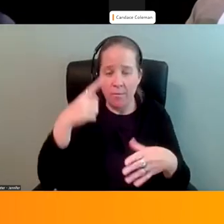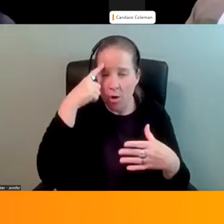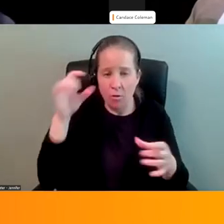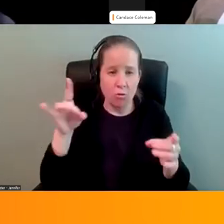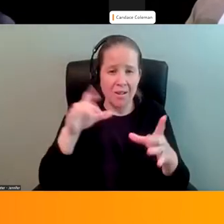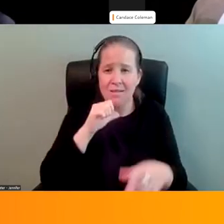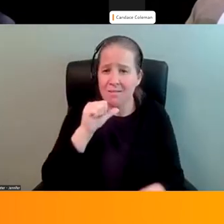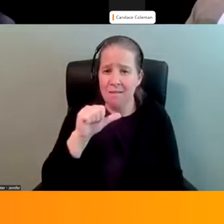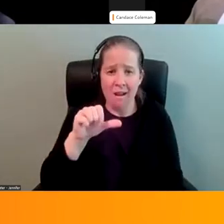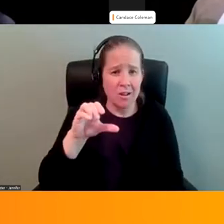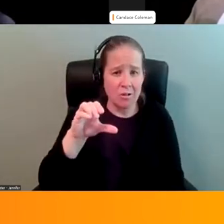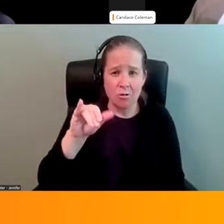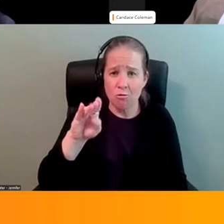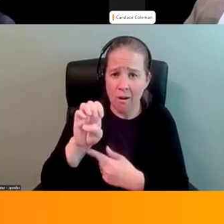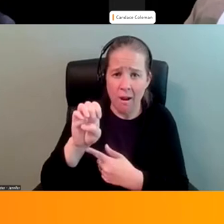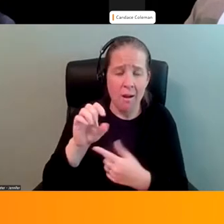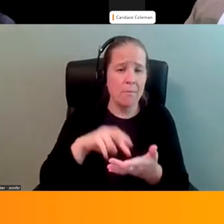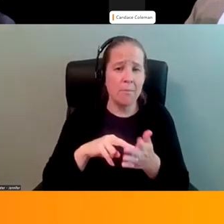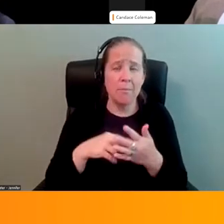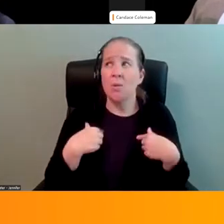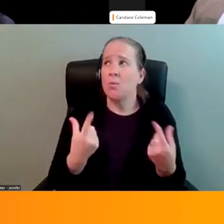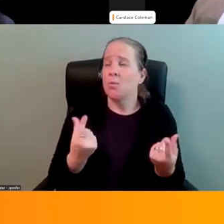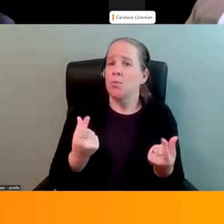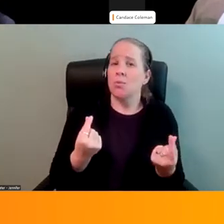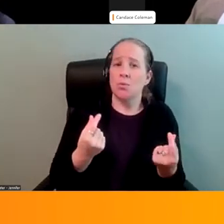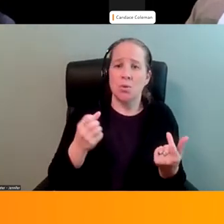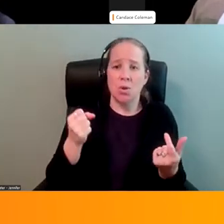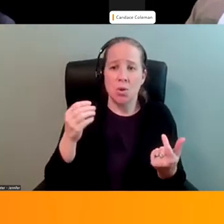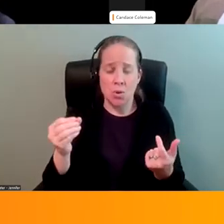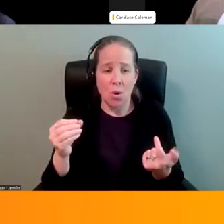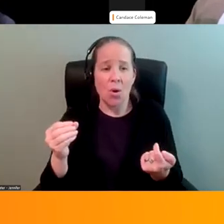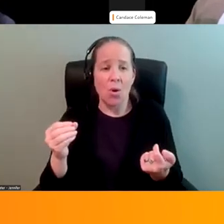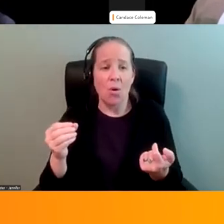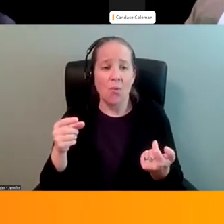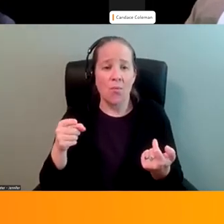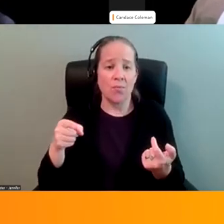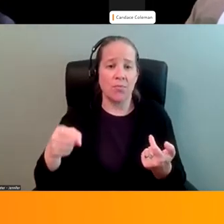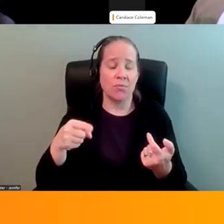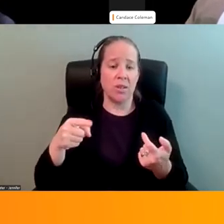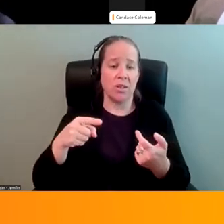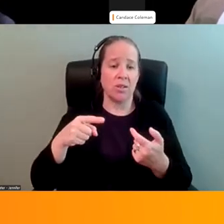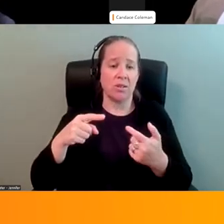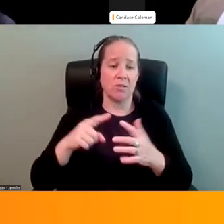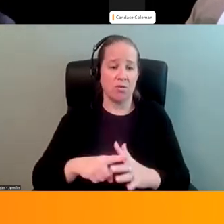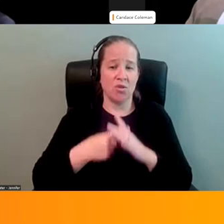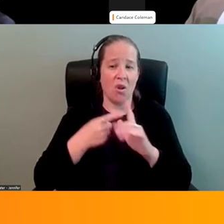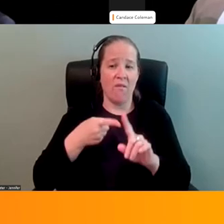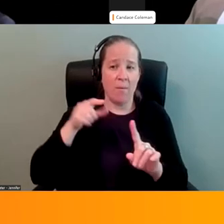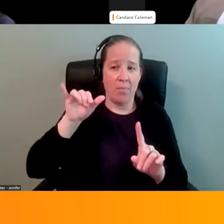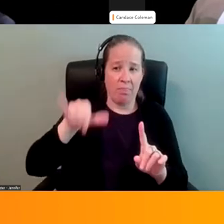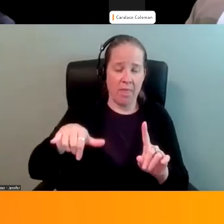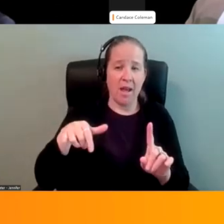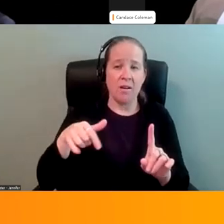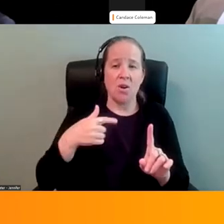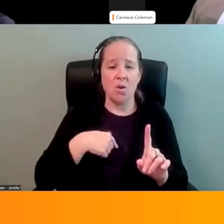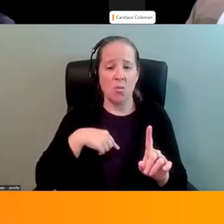so what should we do about that? And so the SESA Act was actually born from that. We